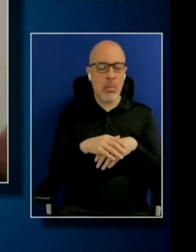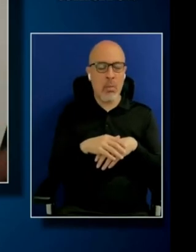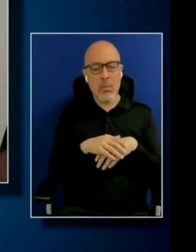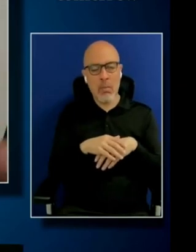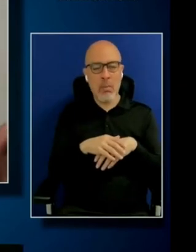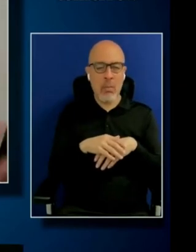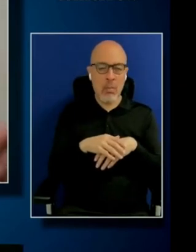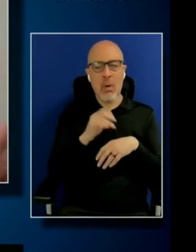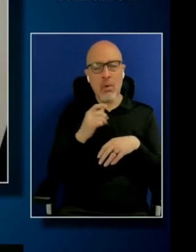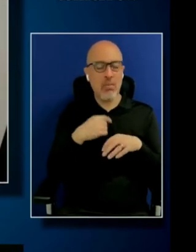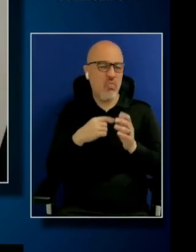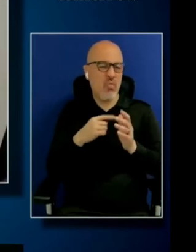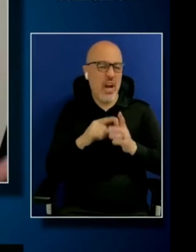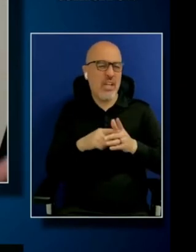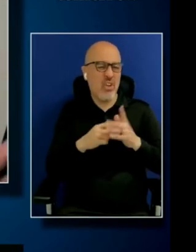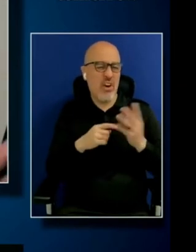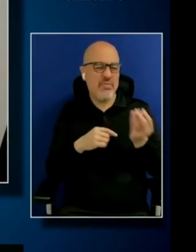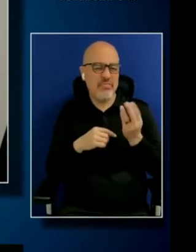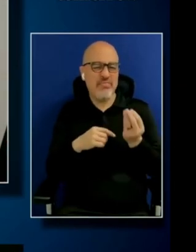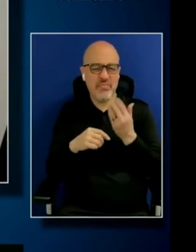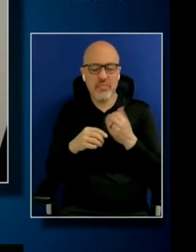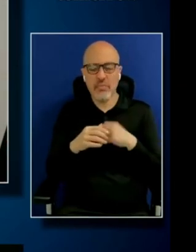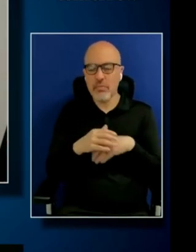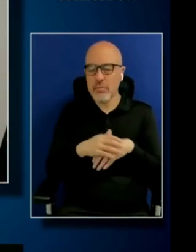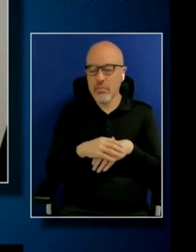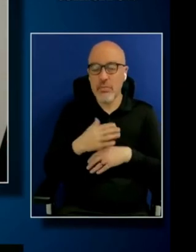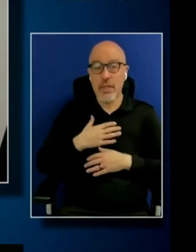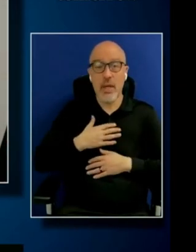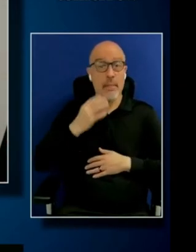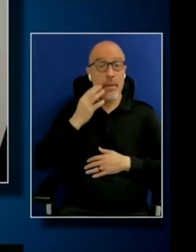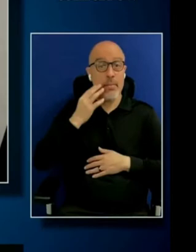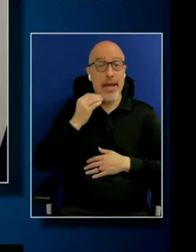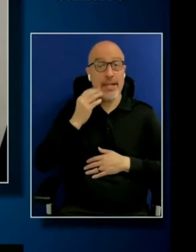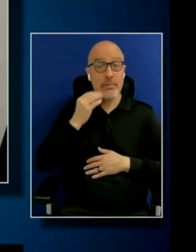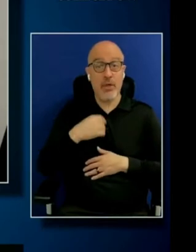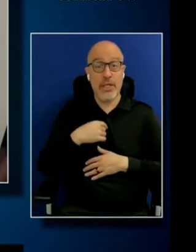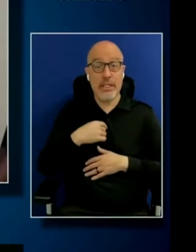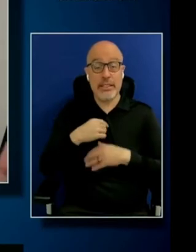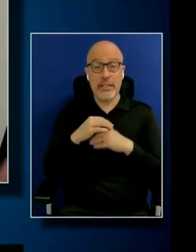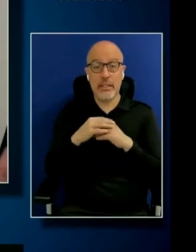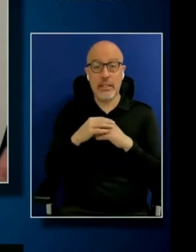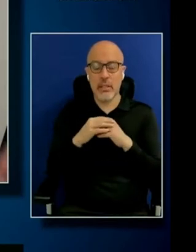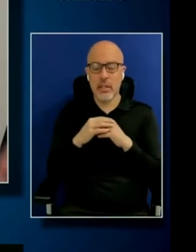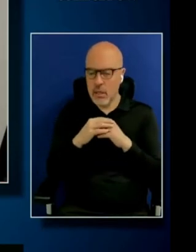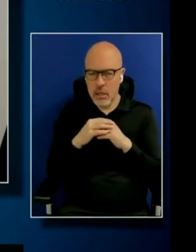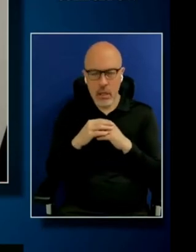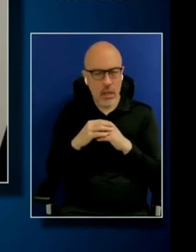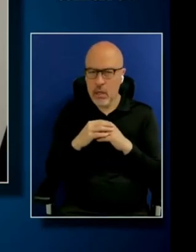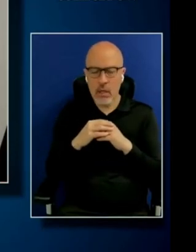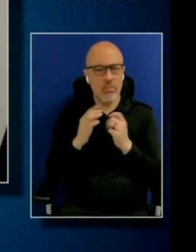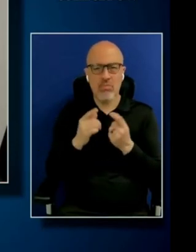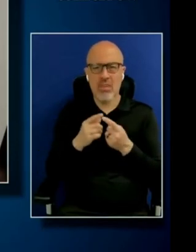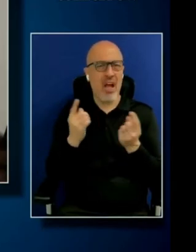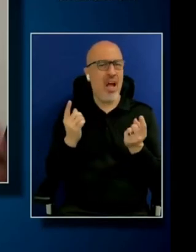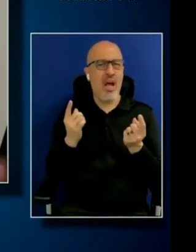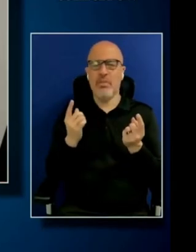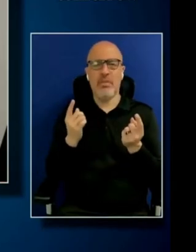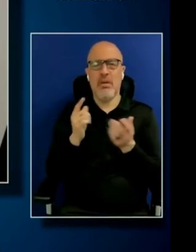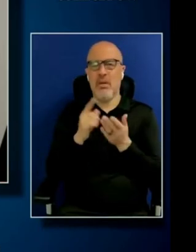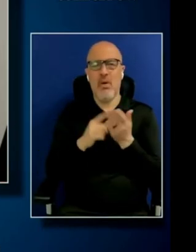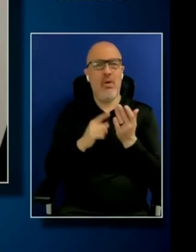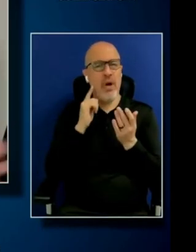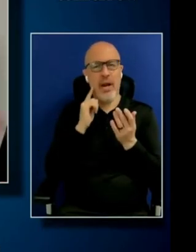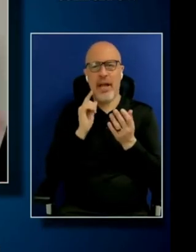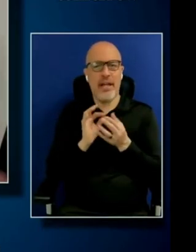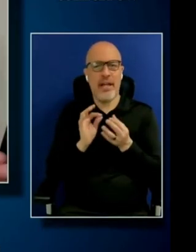started. But then my experience was bafflingly the opposite of what I had heard. On